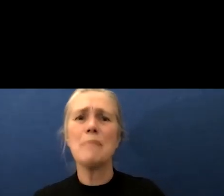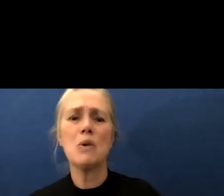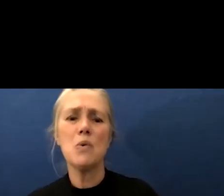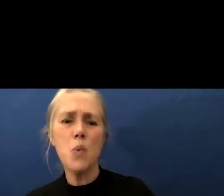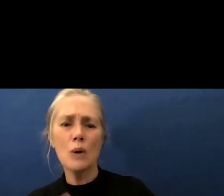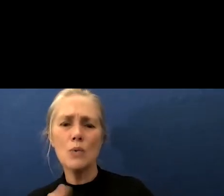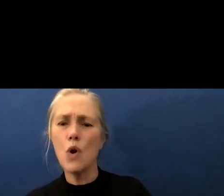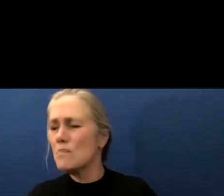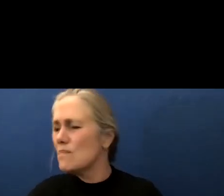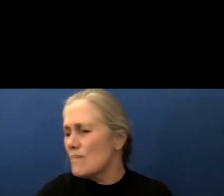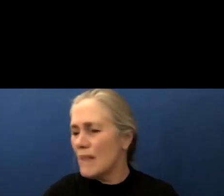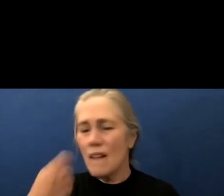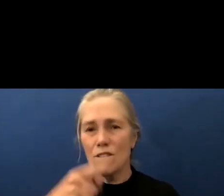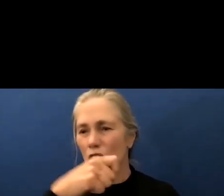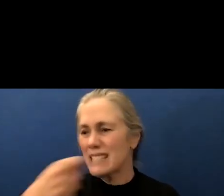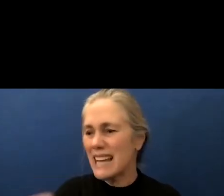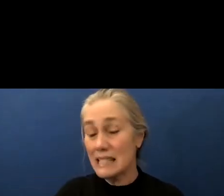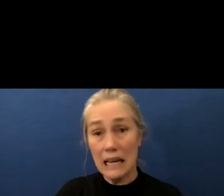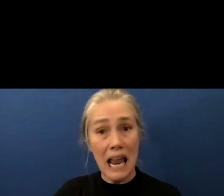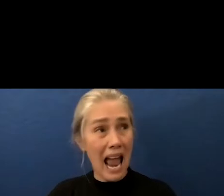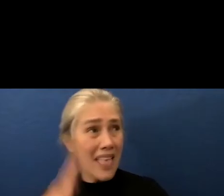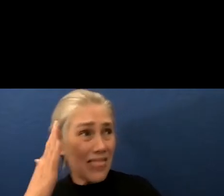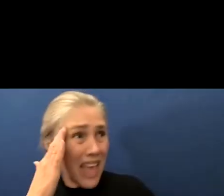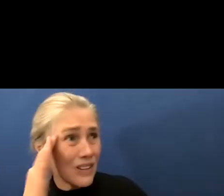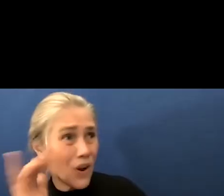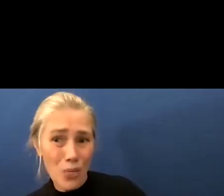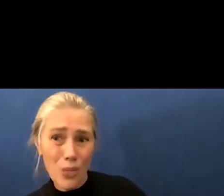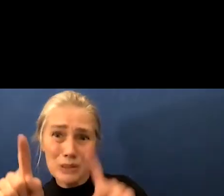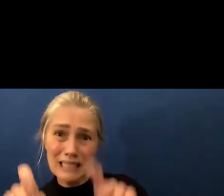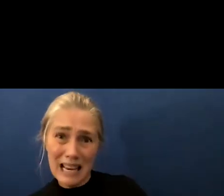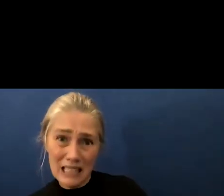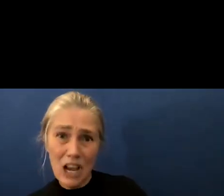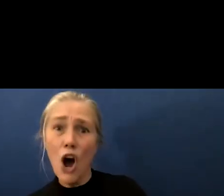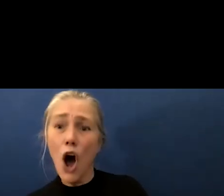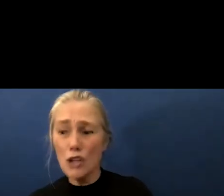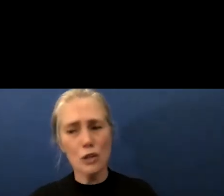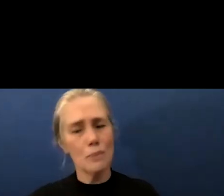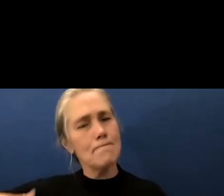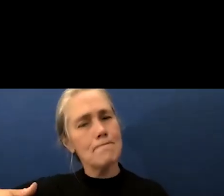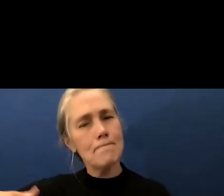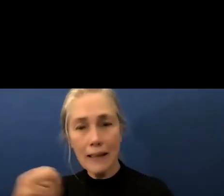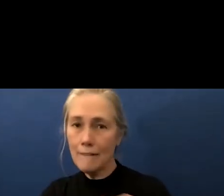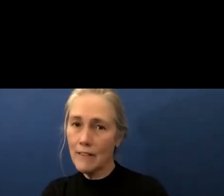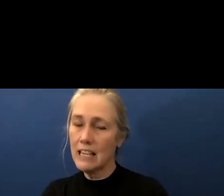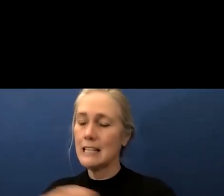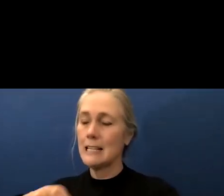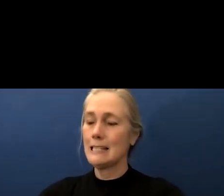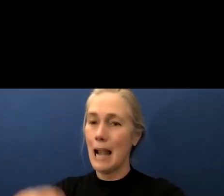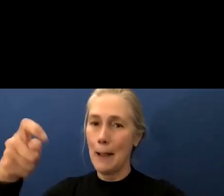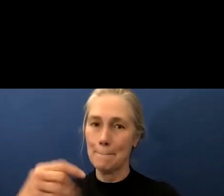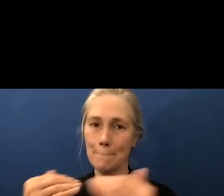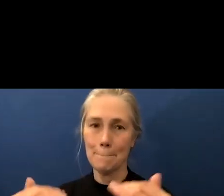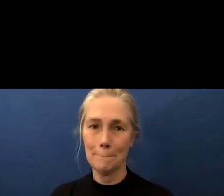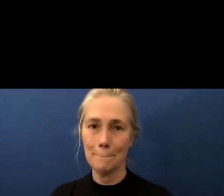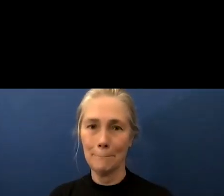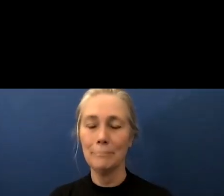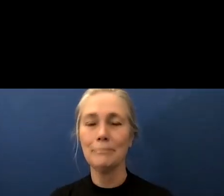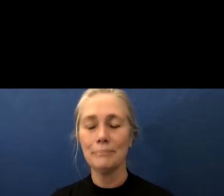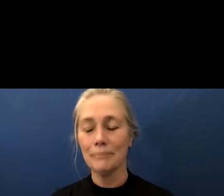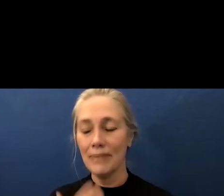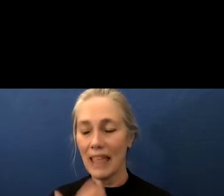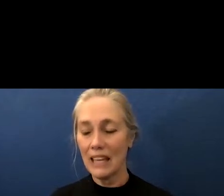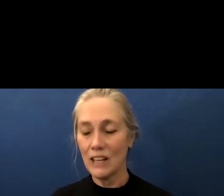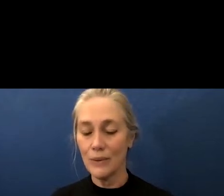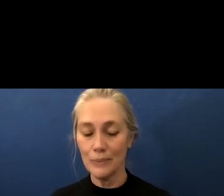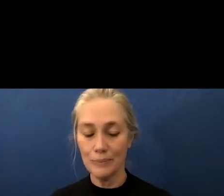room to get tested and had full knowledge that those getting tested were also not vaccinated I'm huge in time thank you